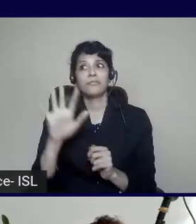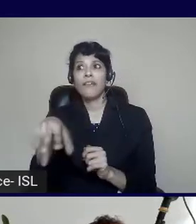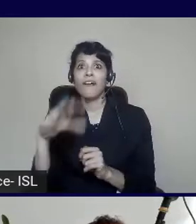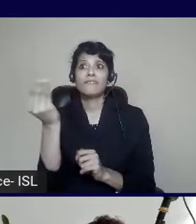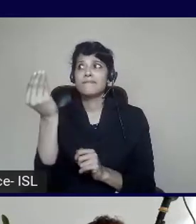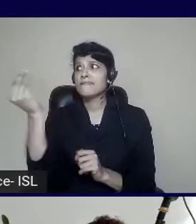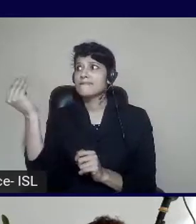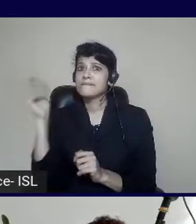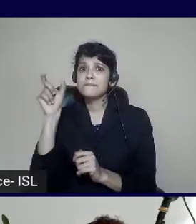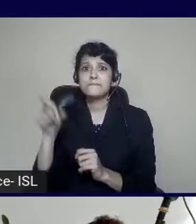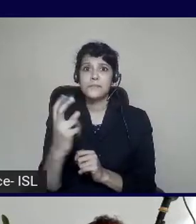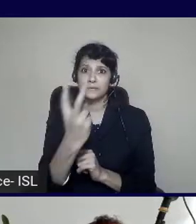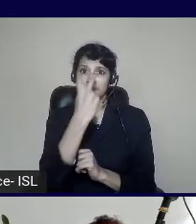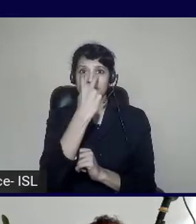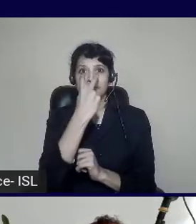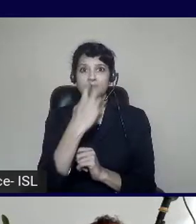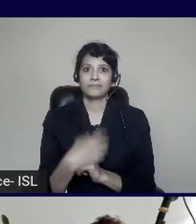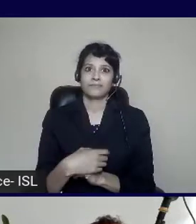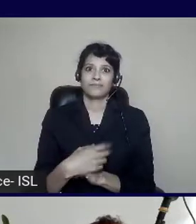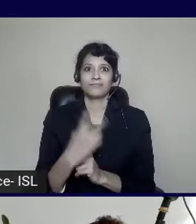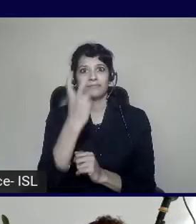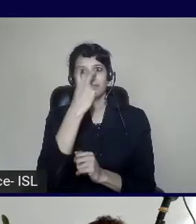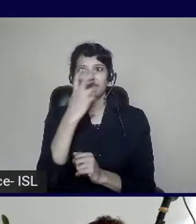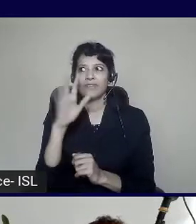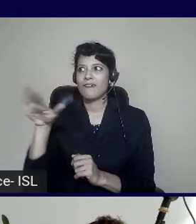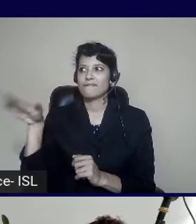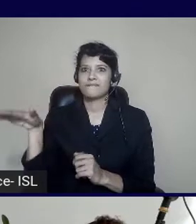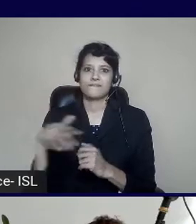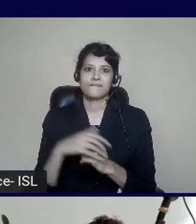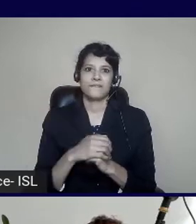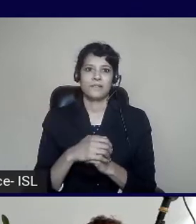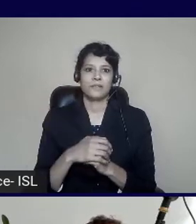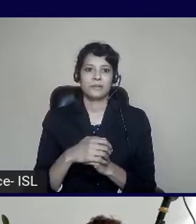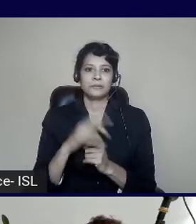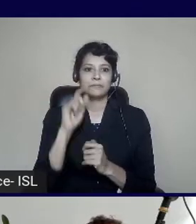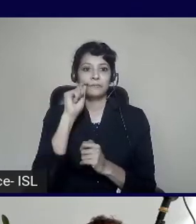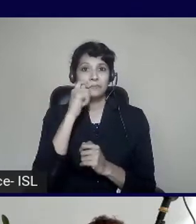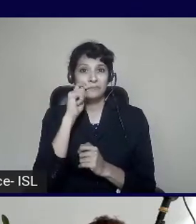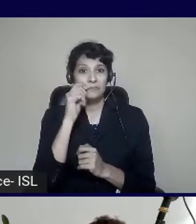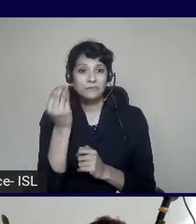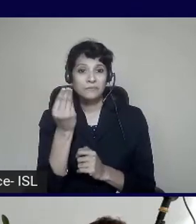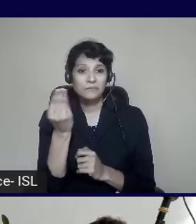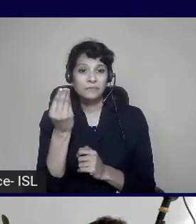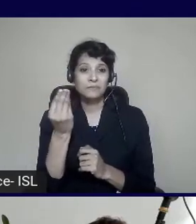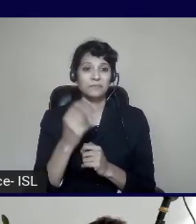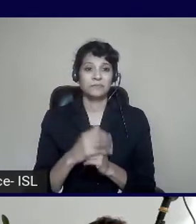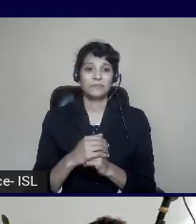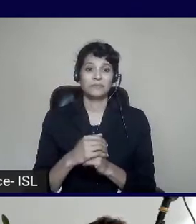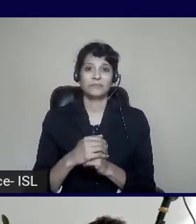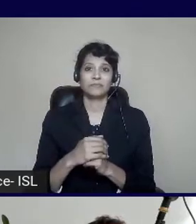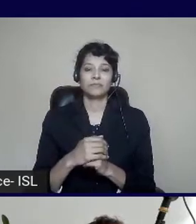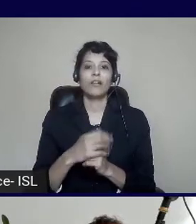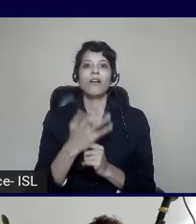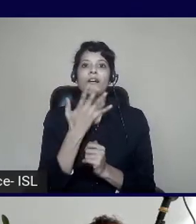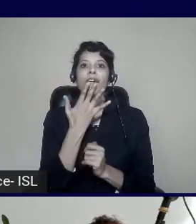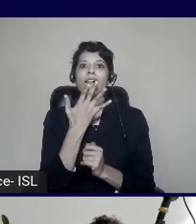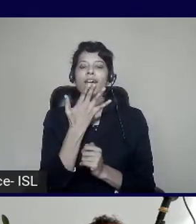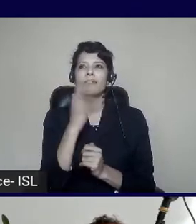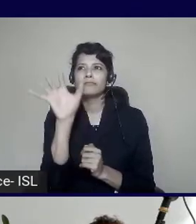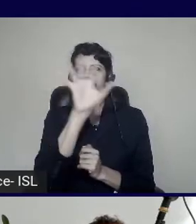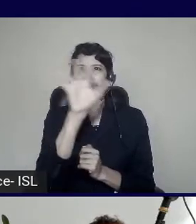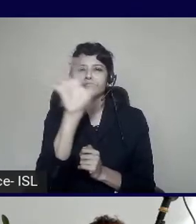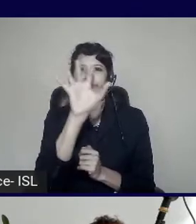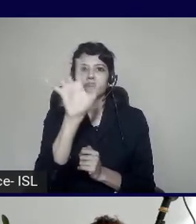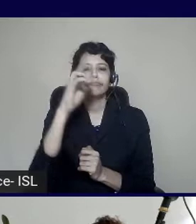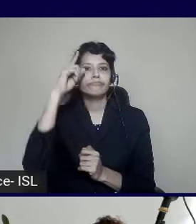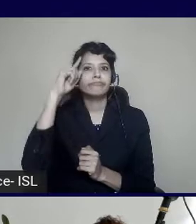are blind, visually impaired, and men who are one out of every 20 men are colorblind. So you need to be able to have